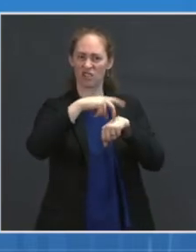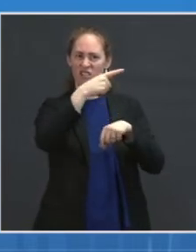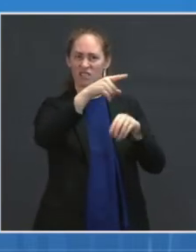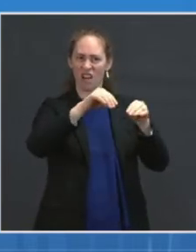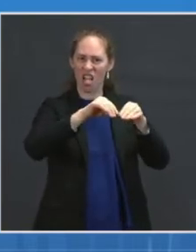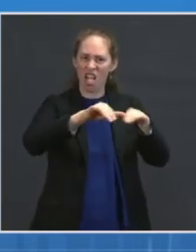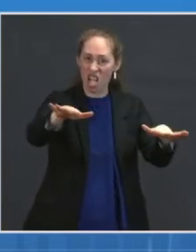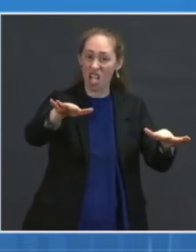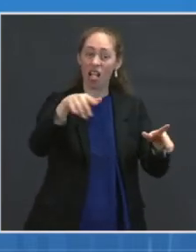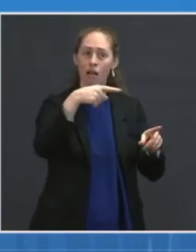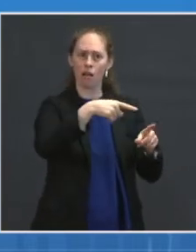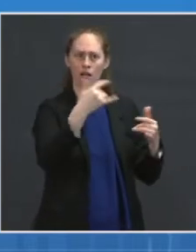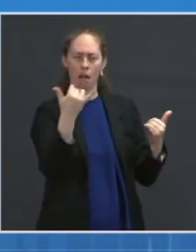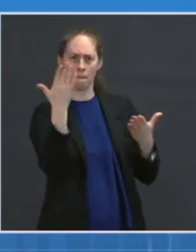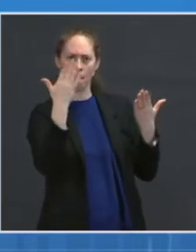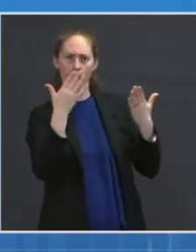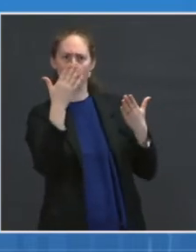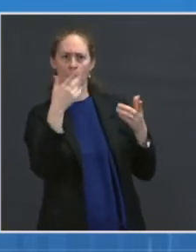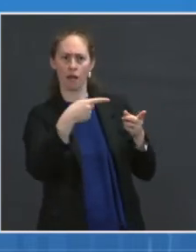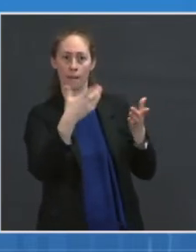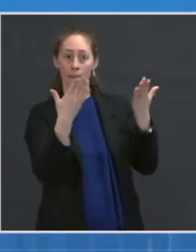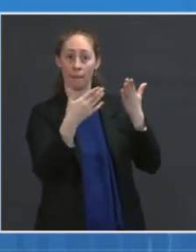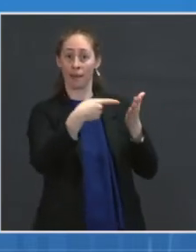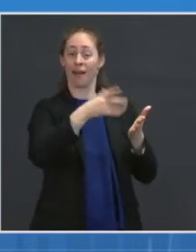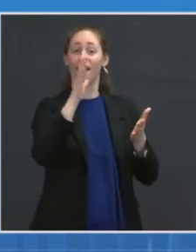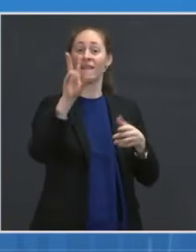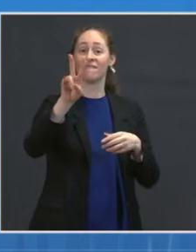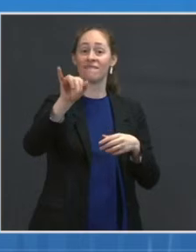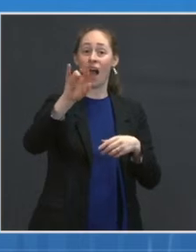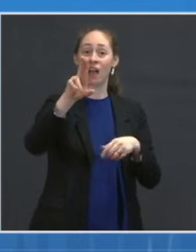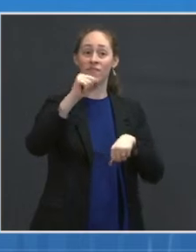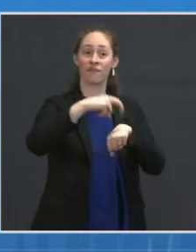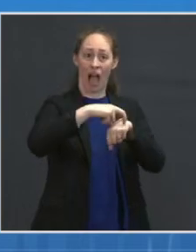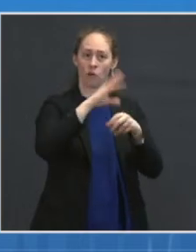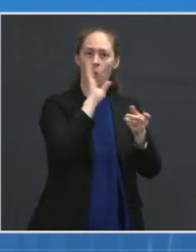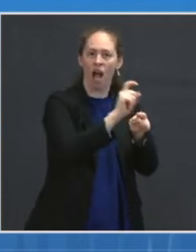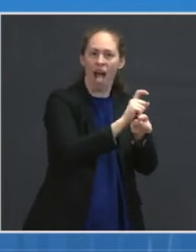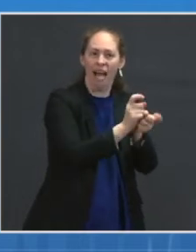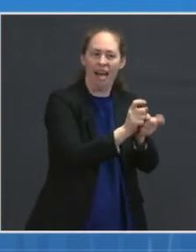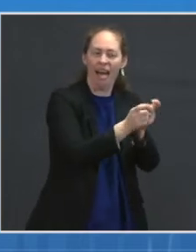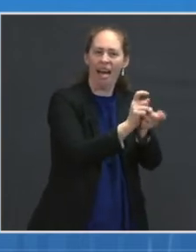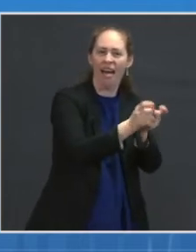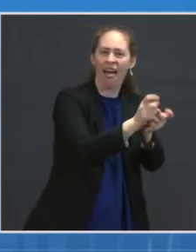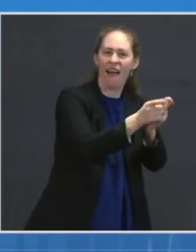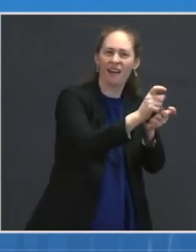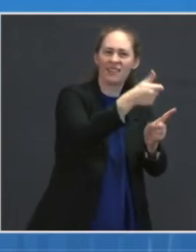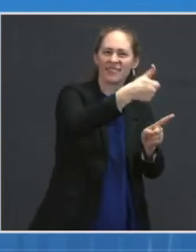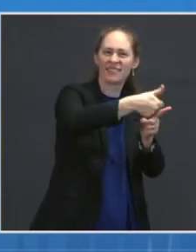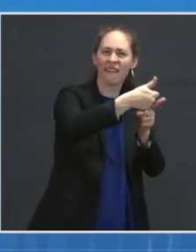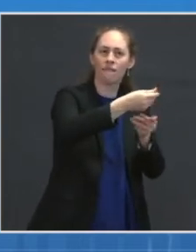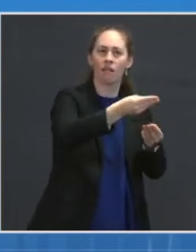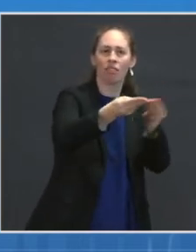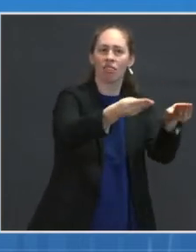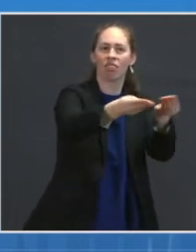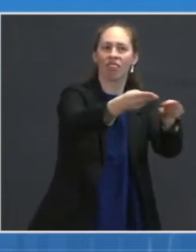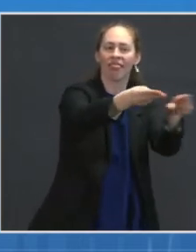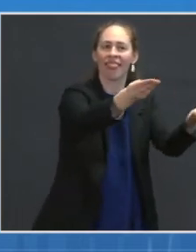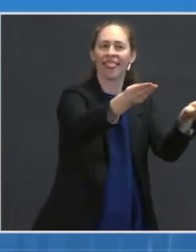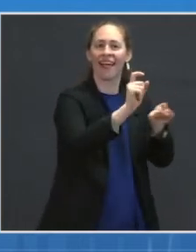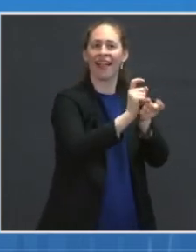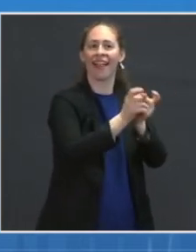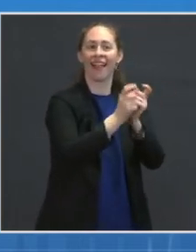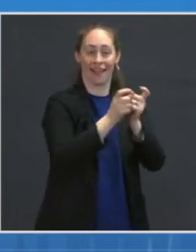variants. So there are a few scientific reasons why we feel, given the information we have right now, we will